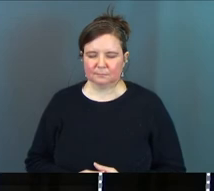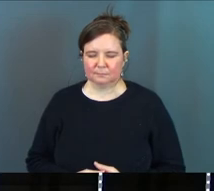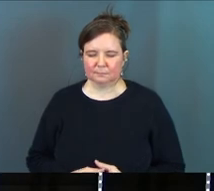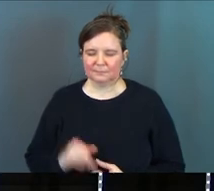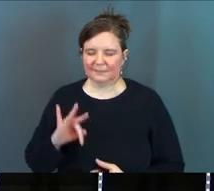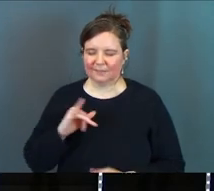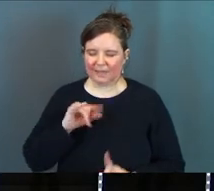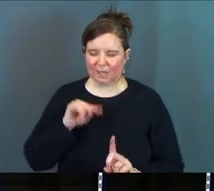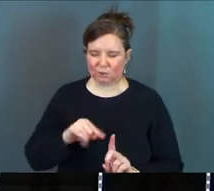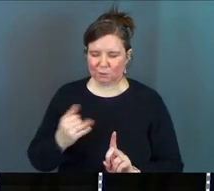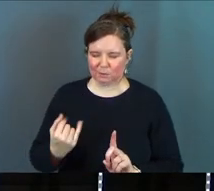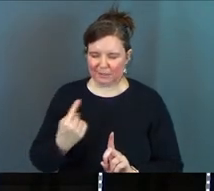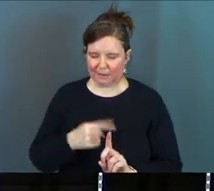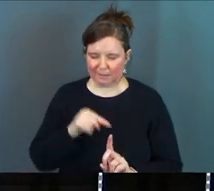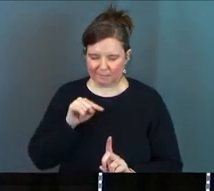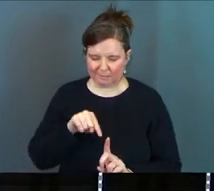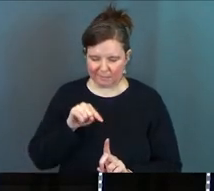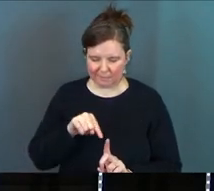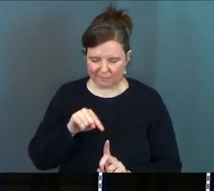if that's you